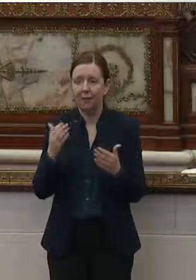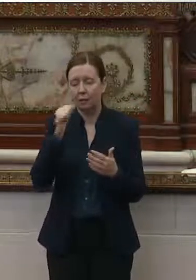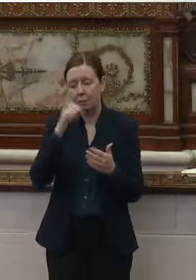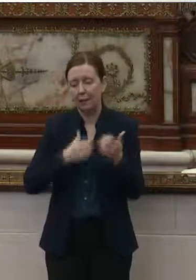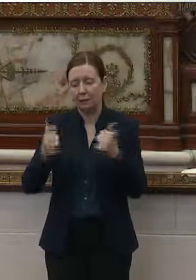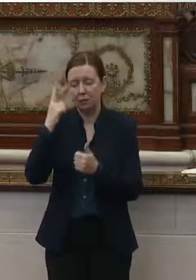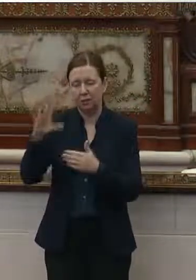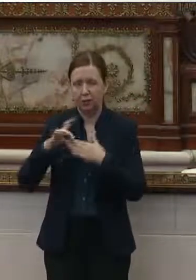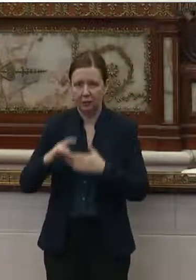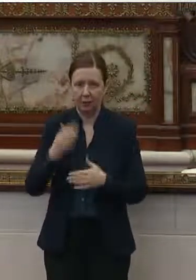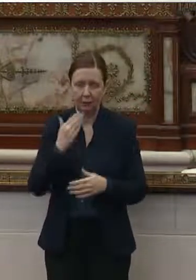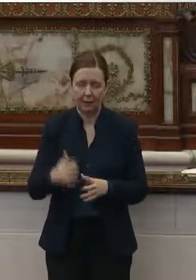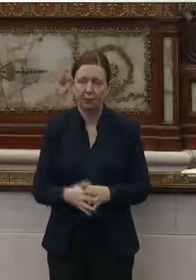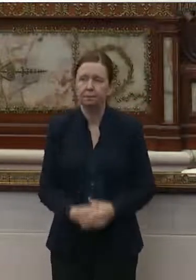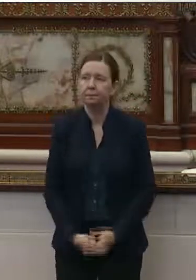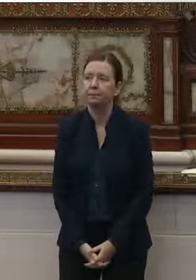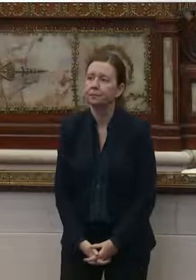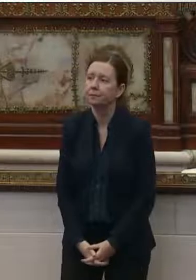for your leadership on this.